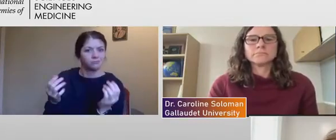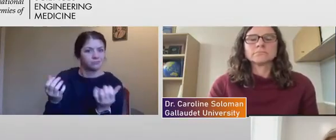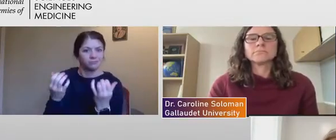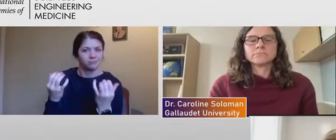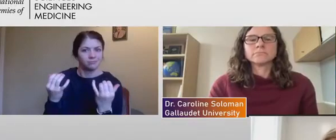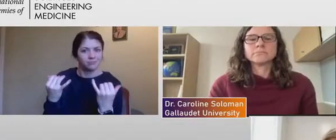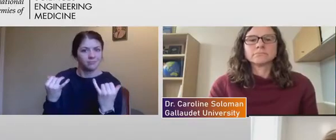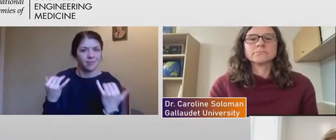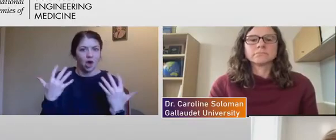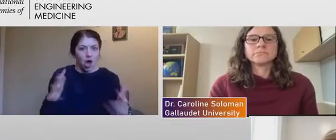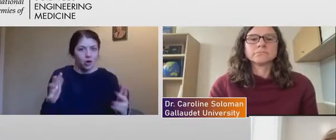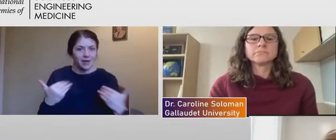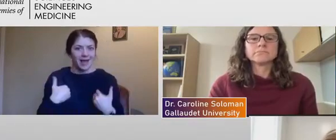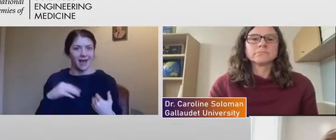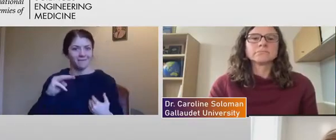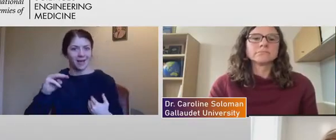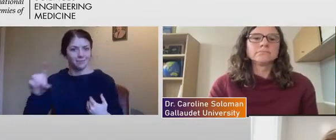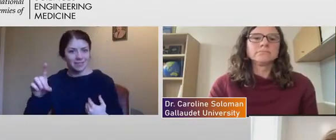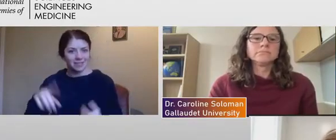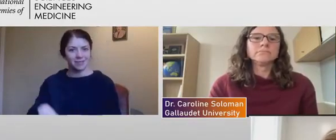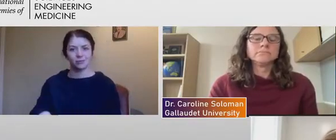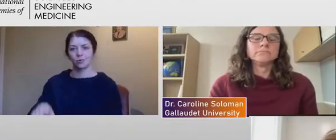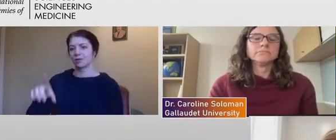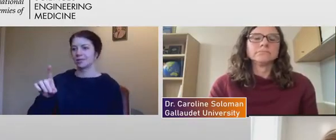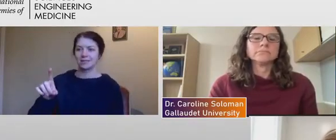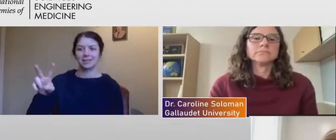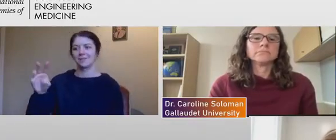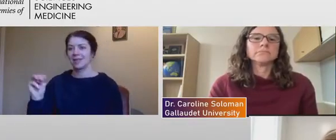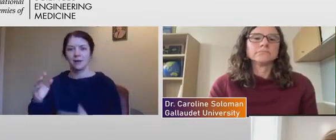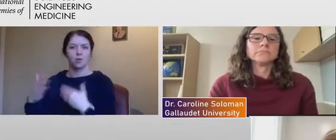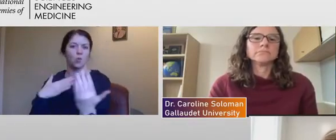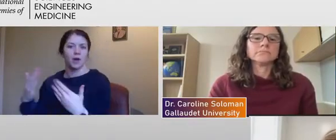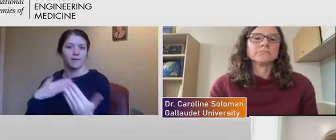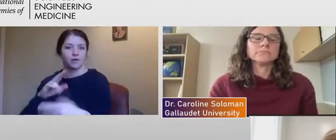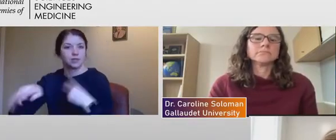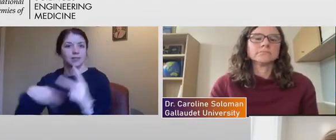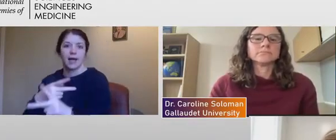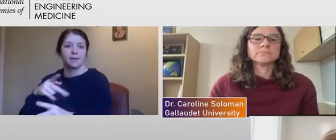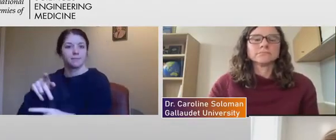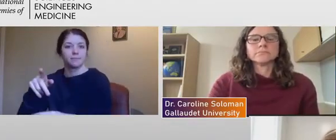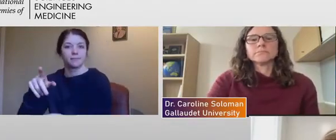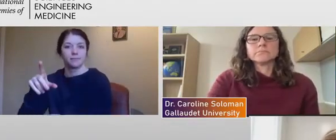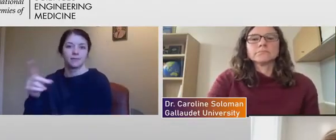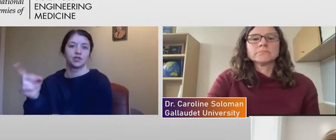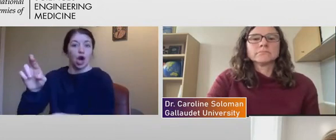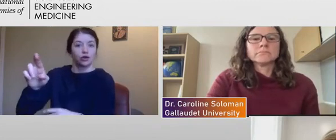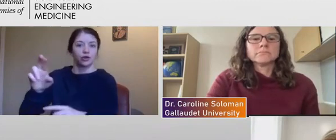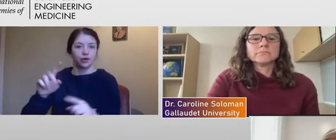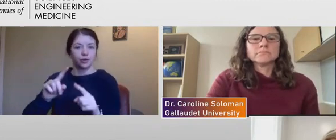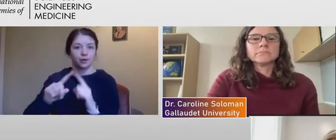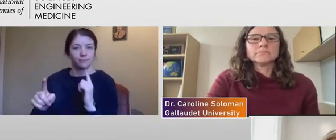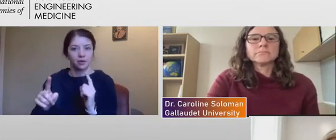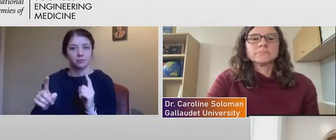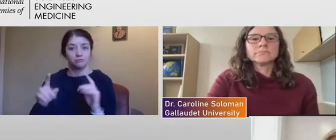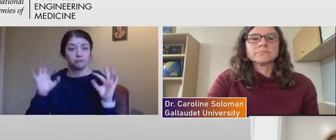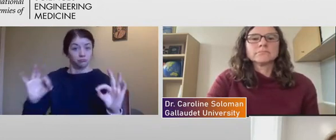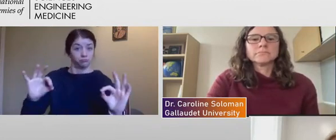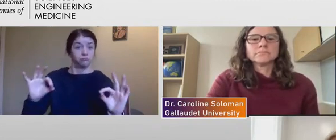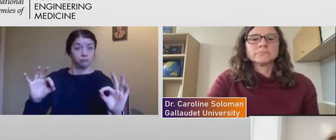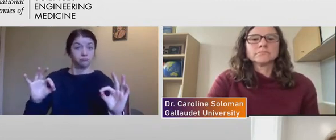that MD or, uh, DVM or whatever, and they figured, okay, I'm going to to